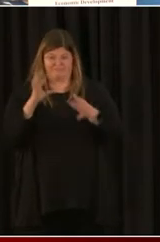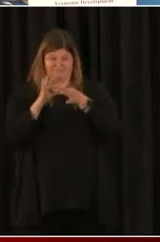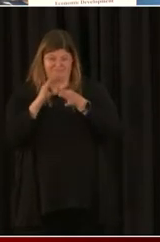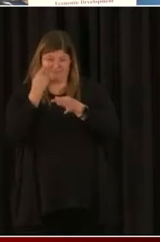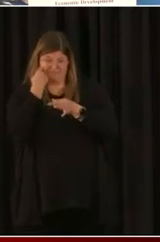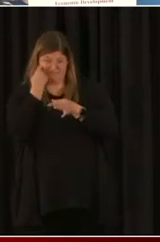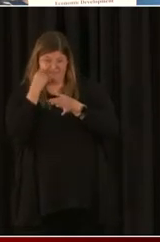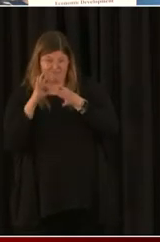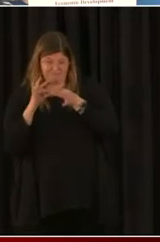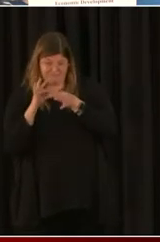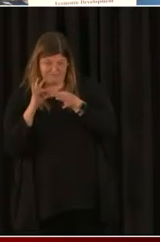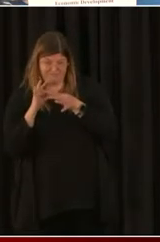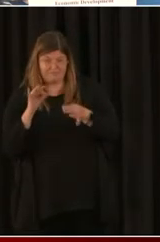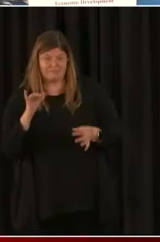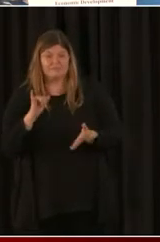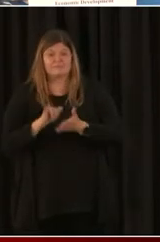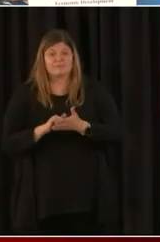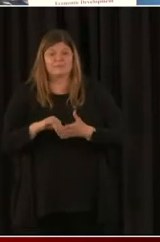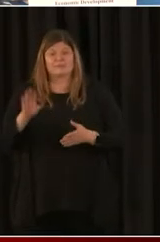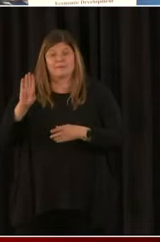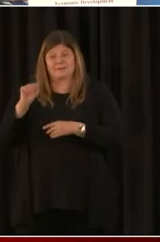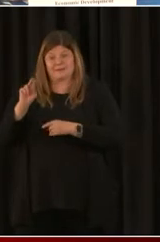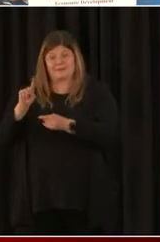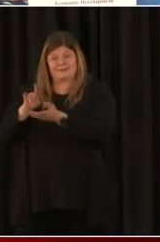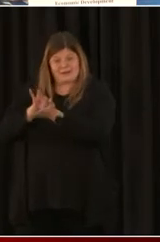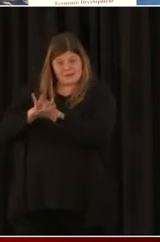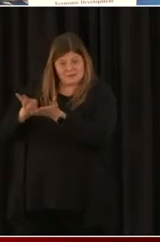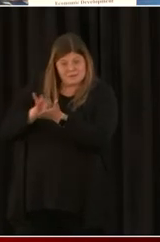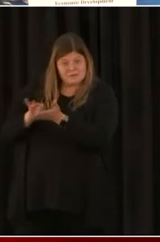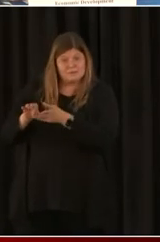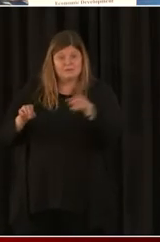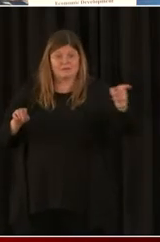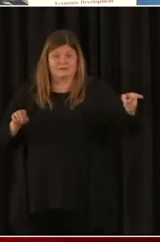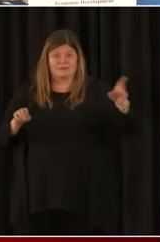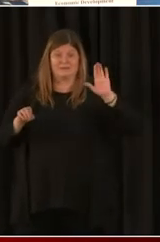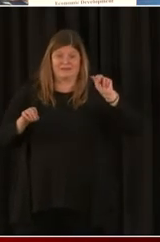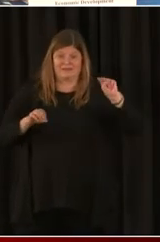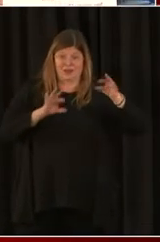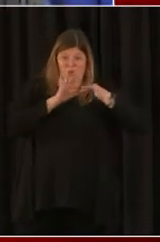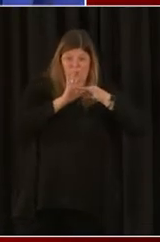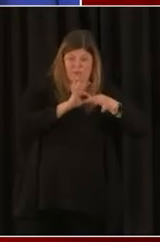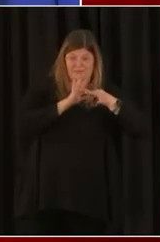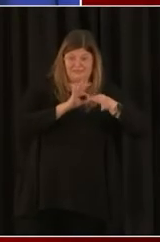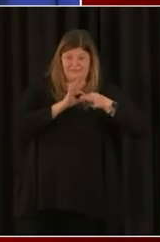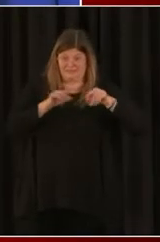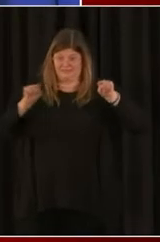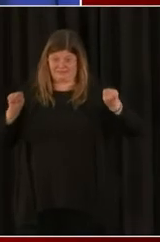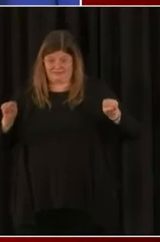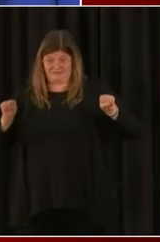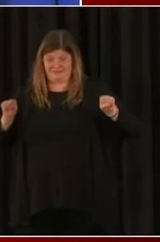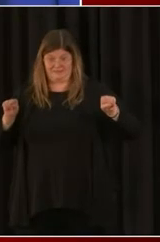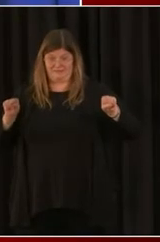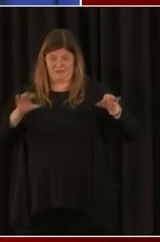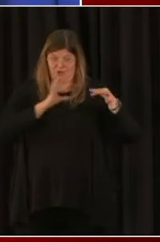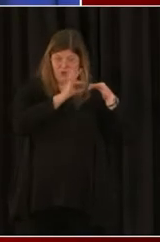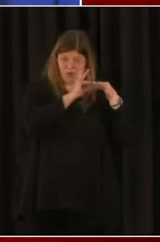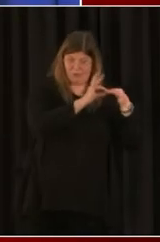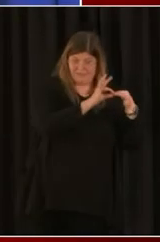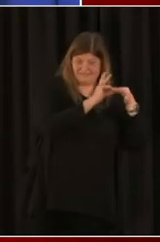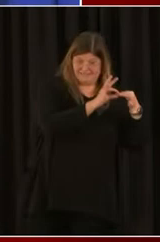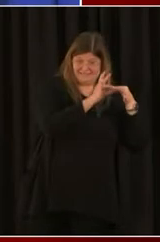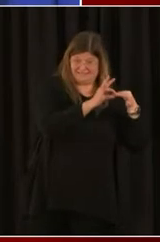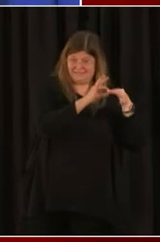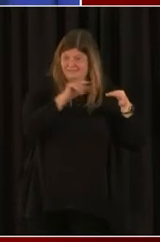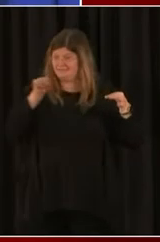having a bank account and a banking relationship. And I don't know if Ms. Washington, you want to talk about that a little bit or we could let